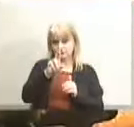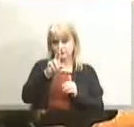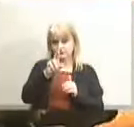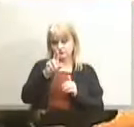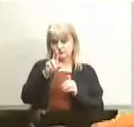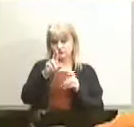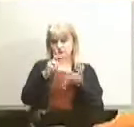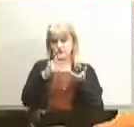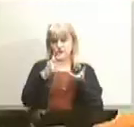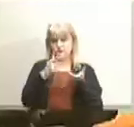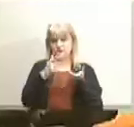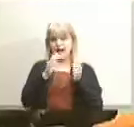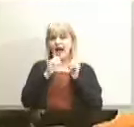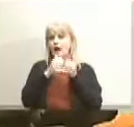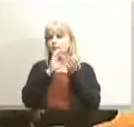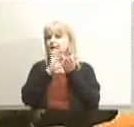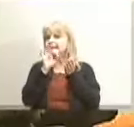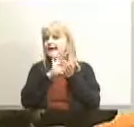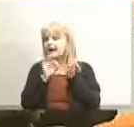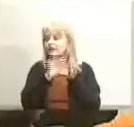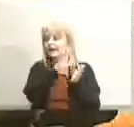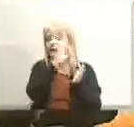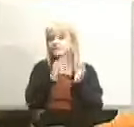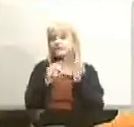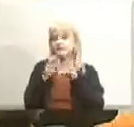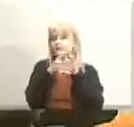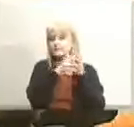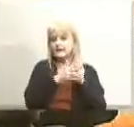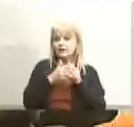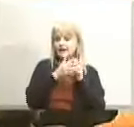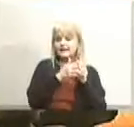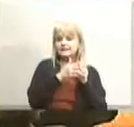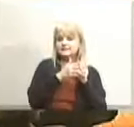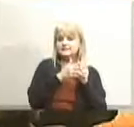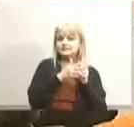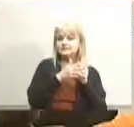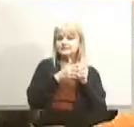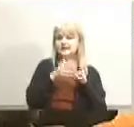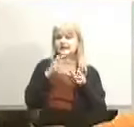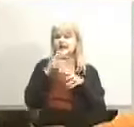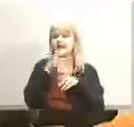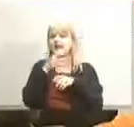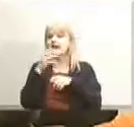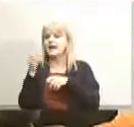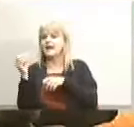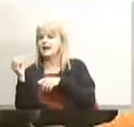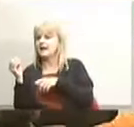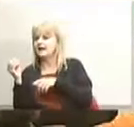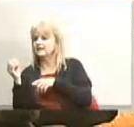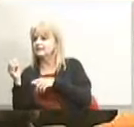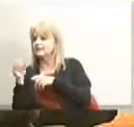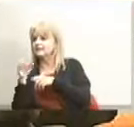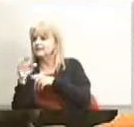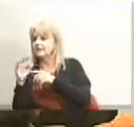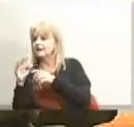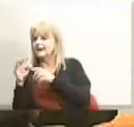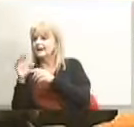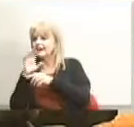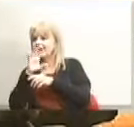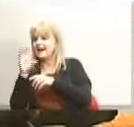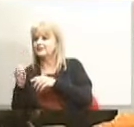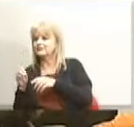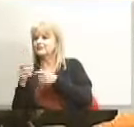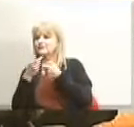african students and our african american students together we combined those scores and it was clearly like that on the accountability